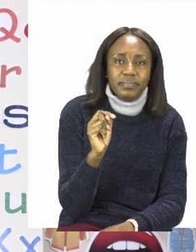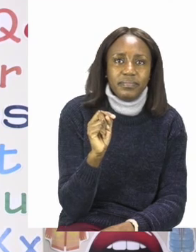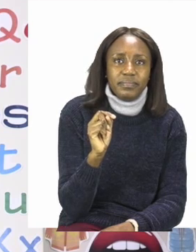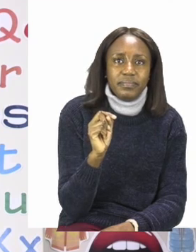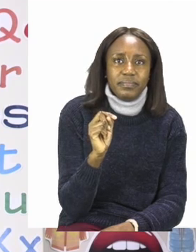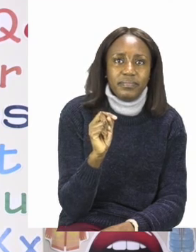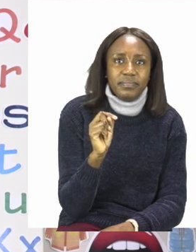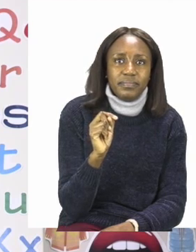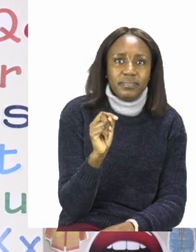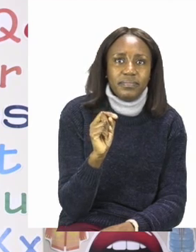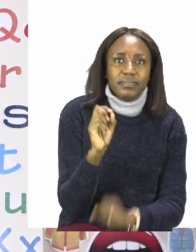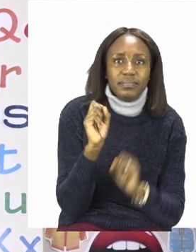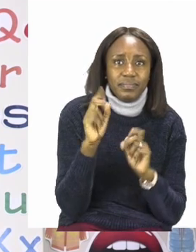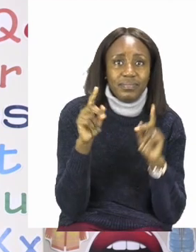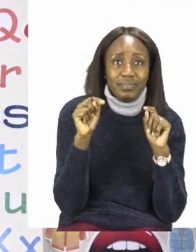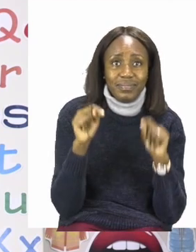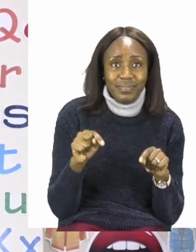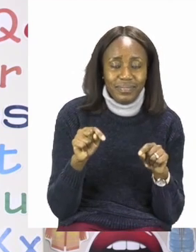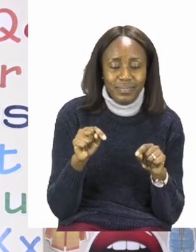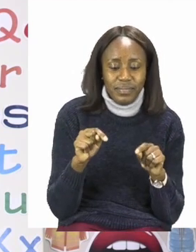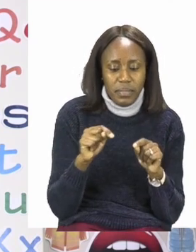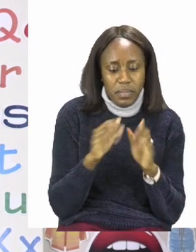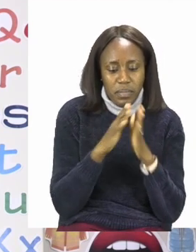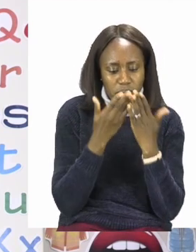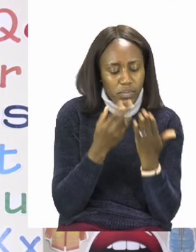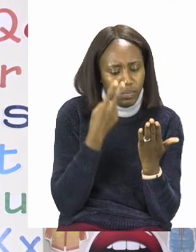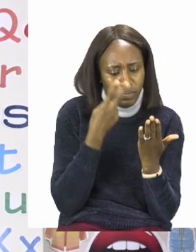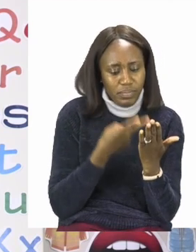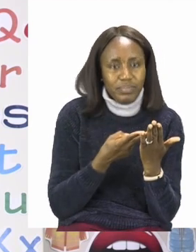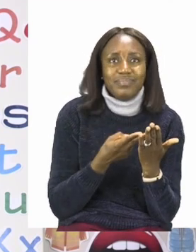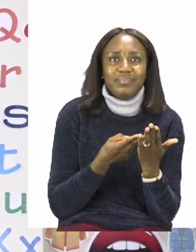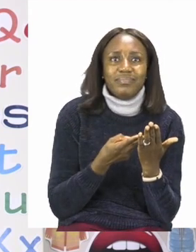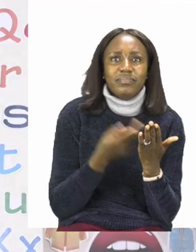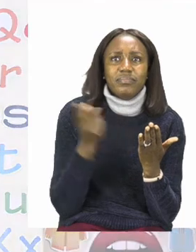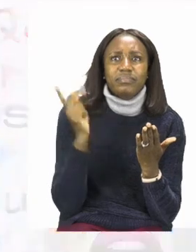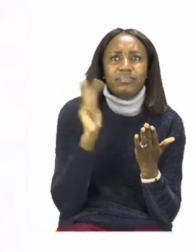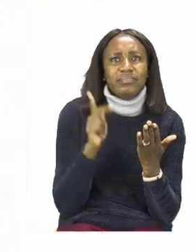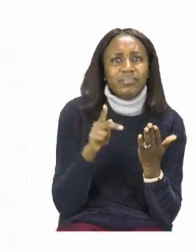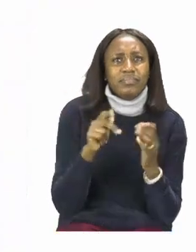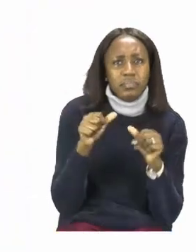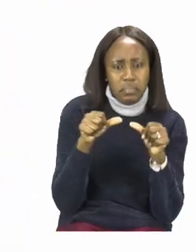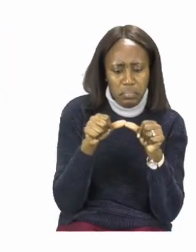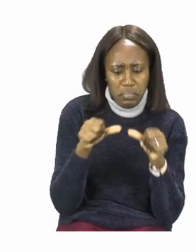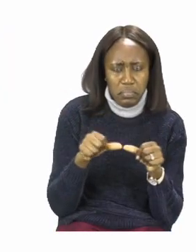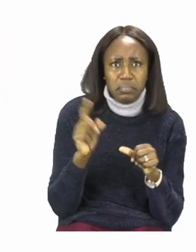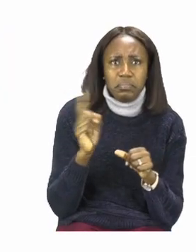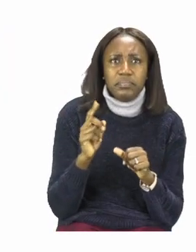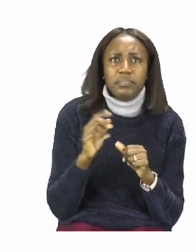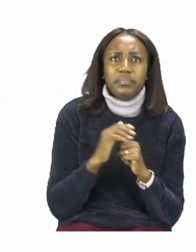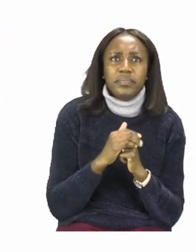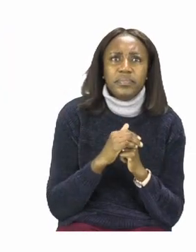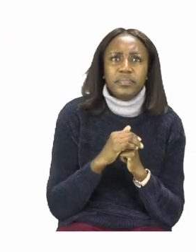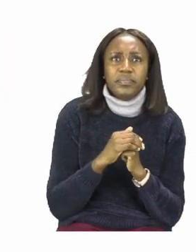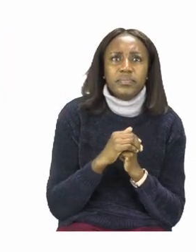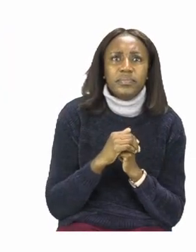Let's now go back into our exercise and see what else we're going to measure. The next part of our